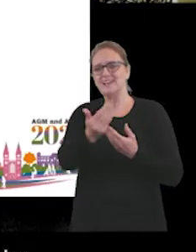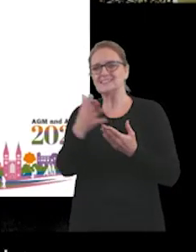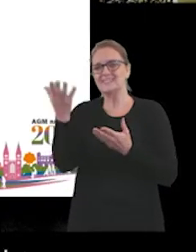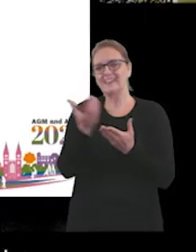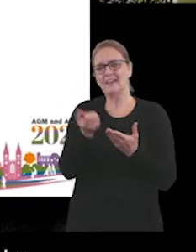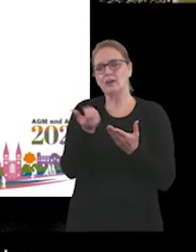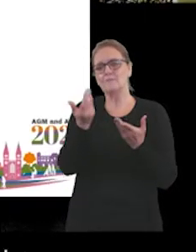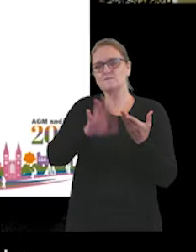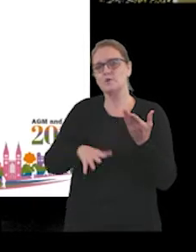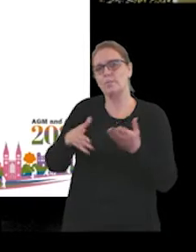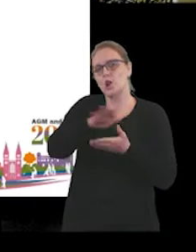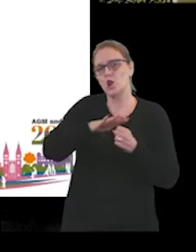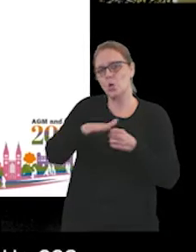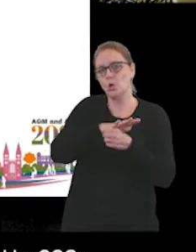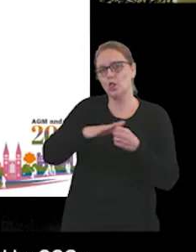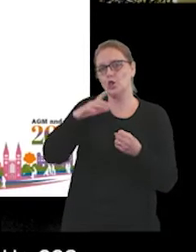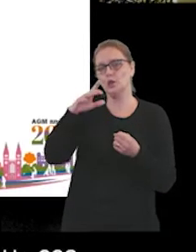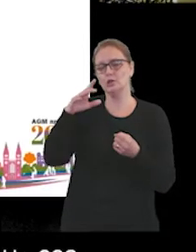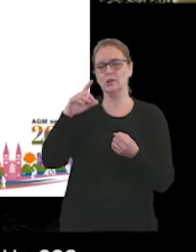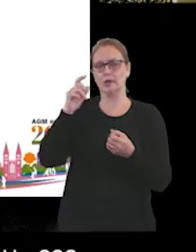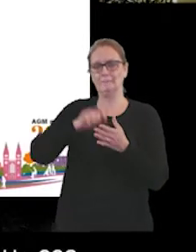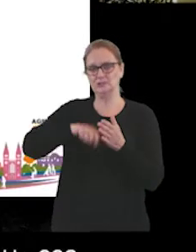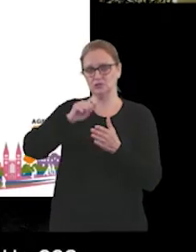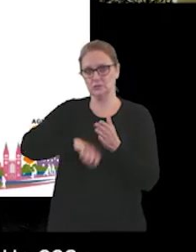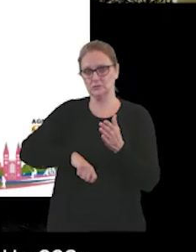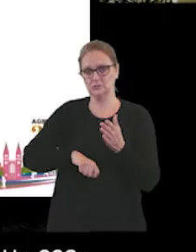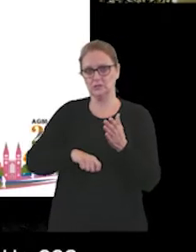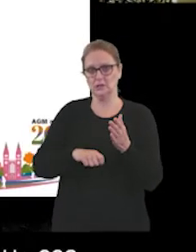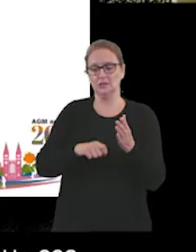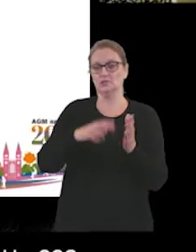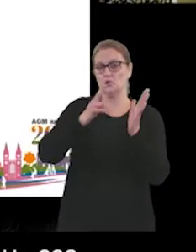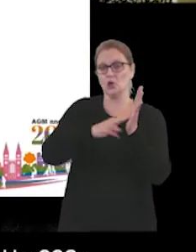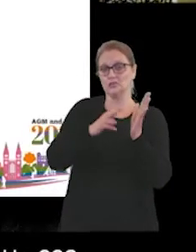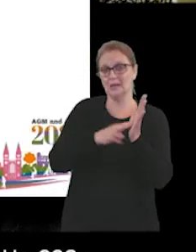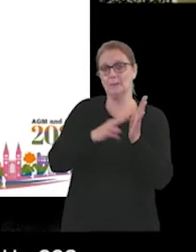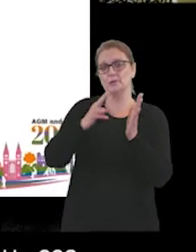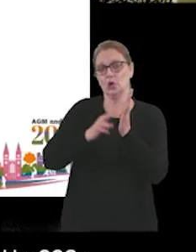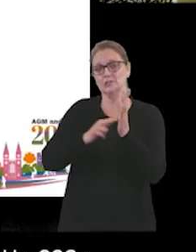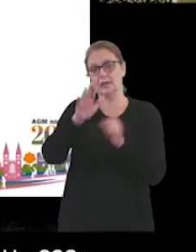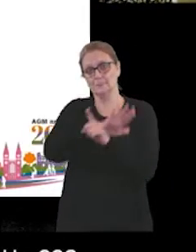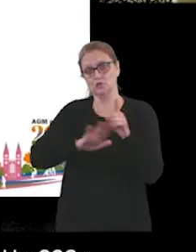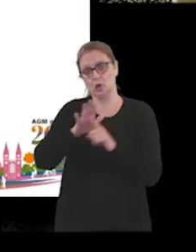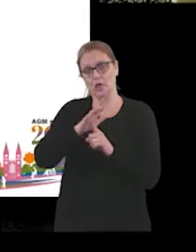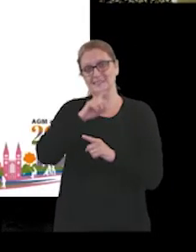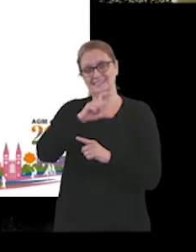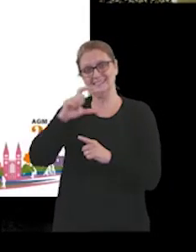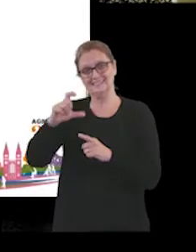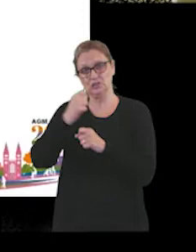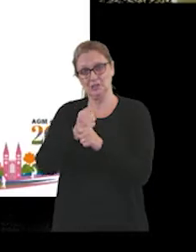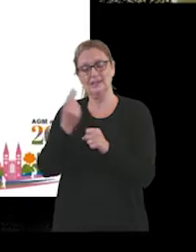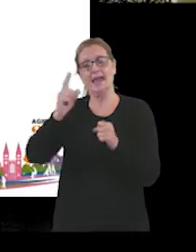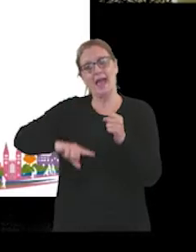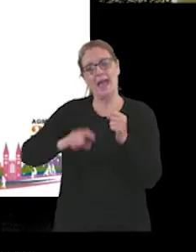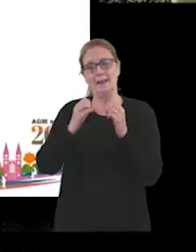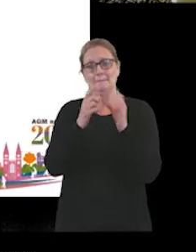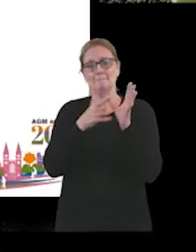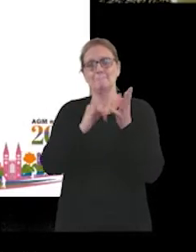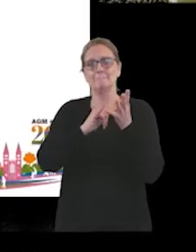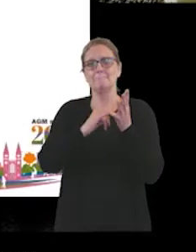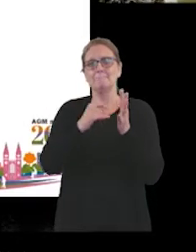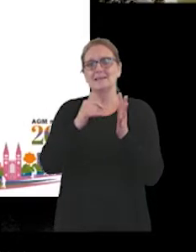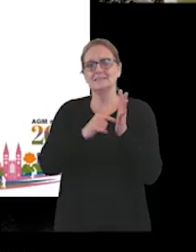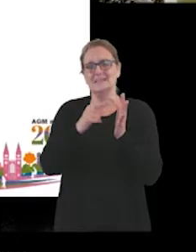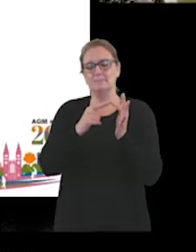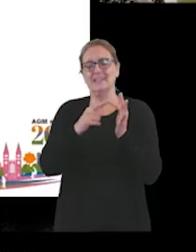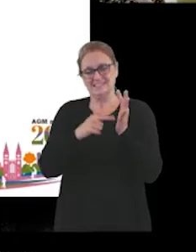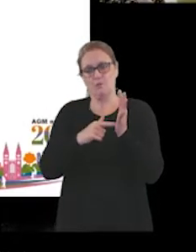from our local commissioners, Nottingham and Nottinghamshire CCGs and also Basset Law for the services we provide there. But we also